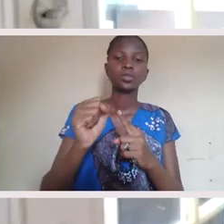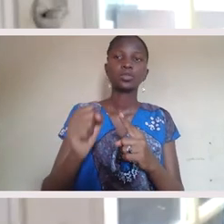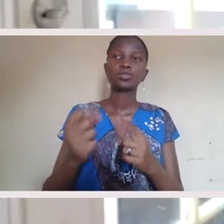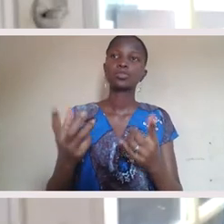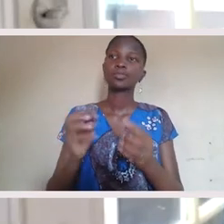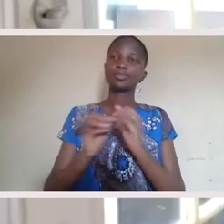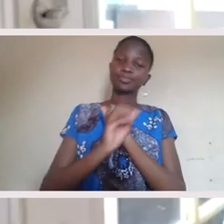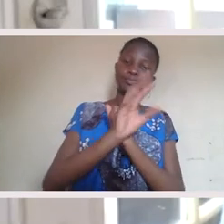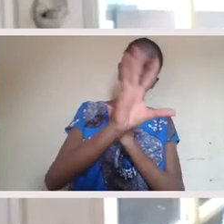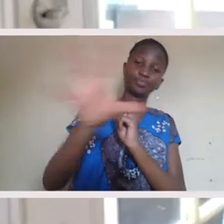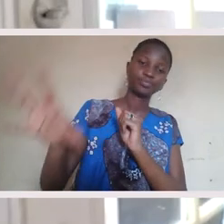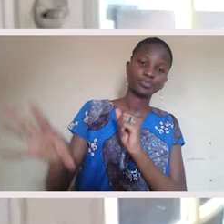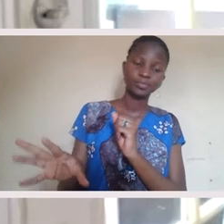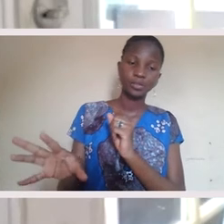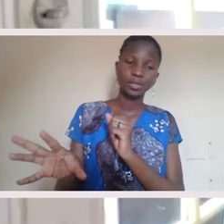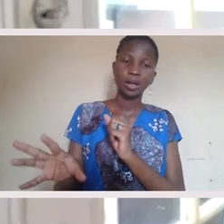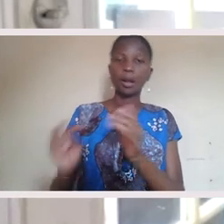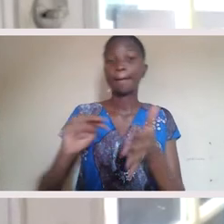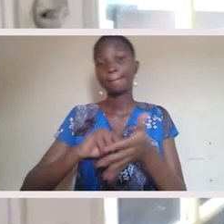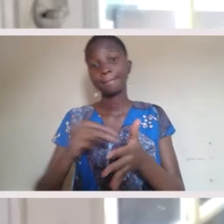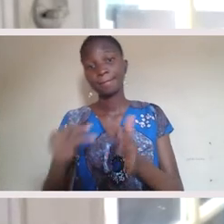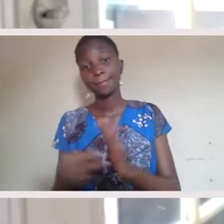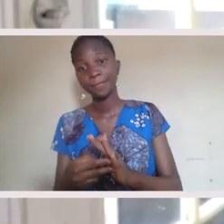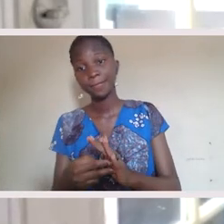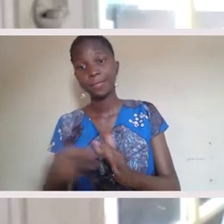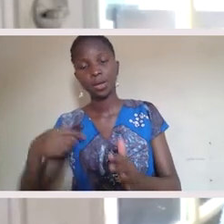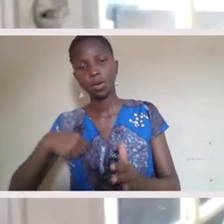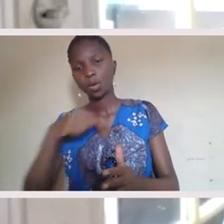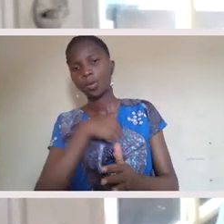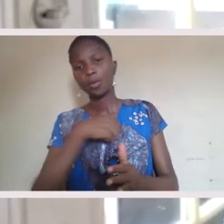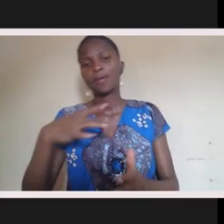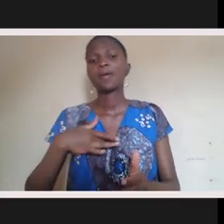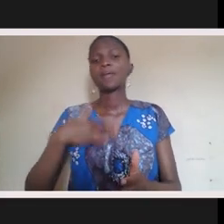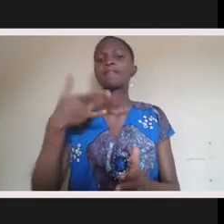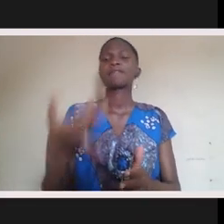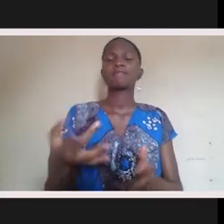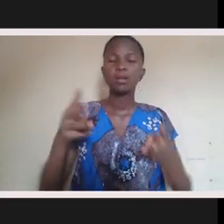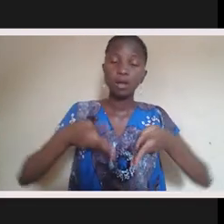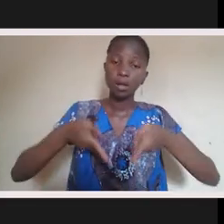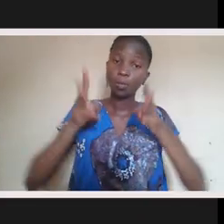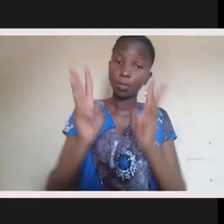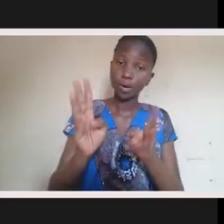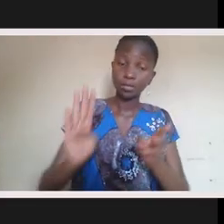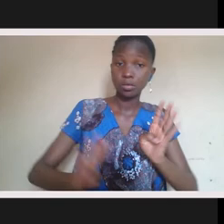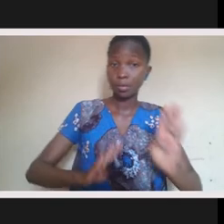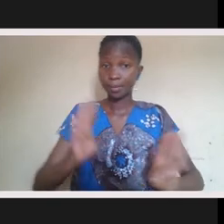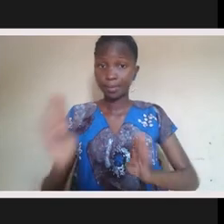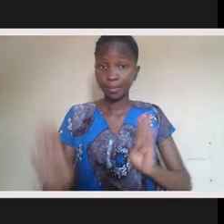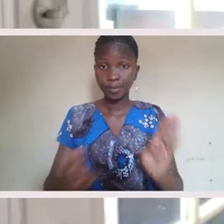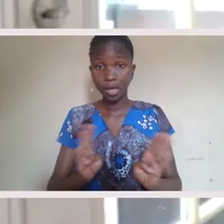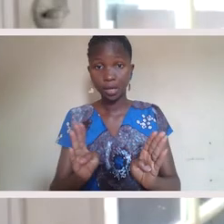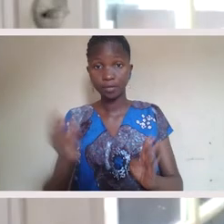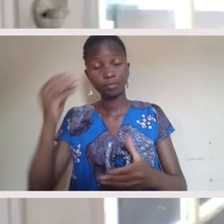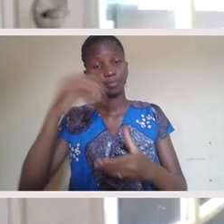conditioned to participate within society. And I think